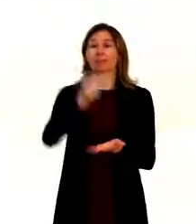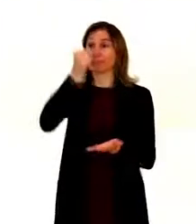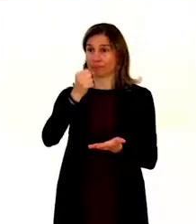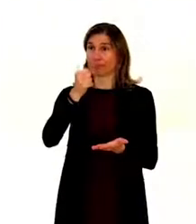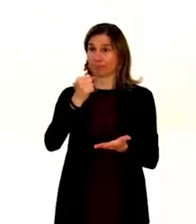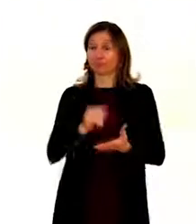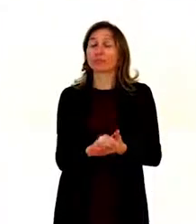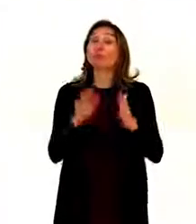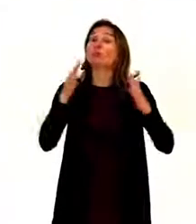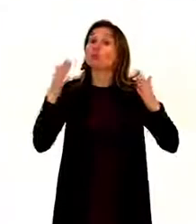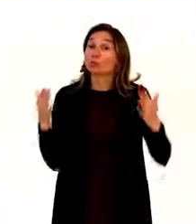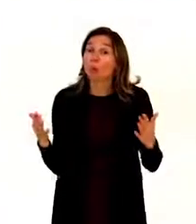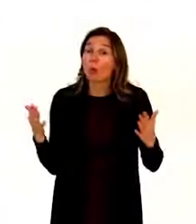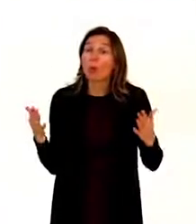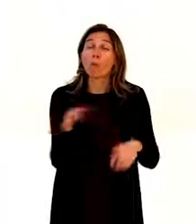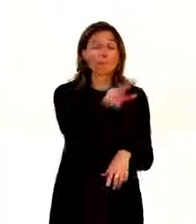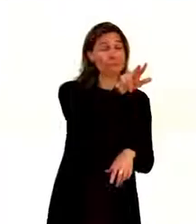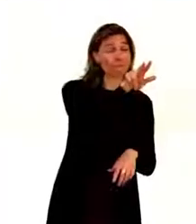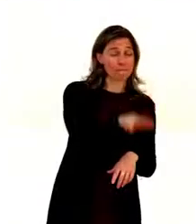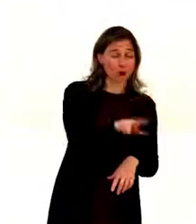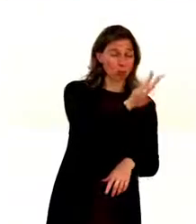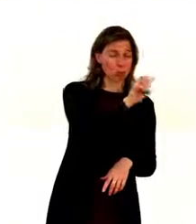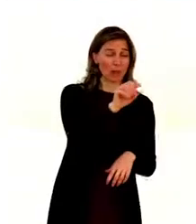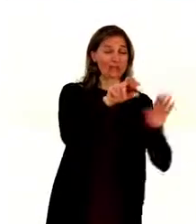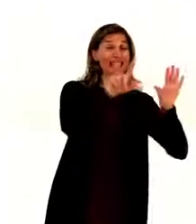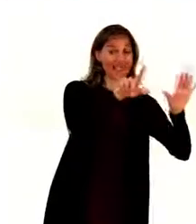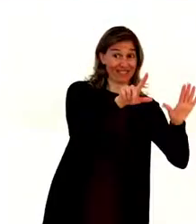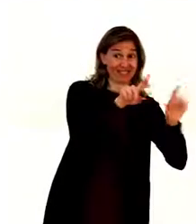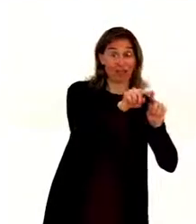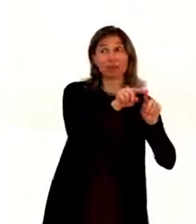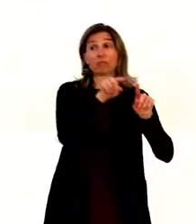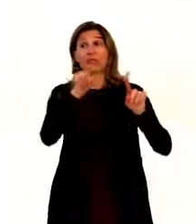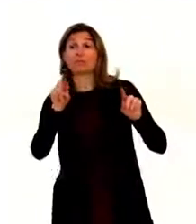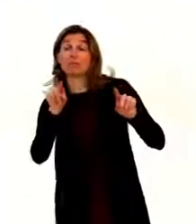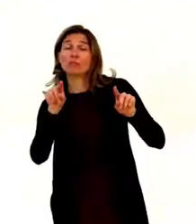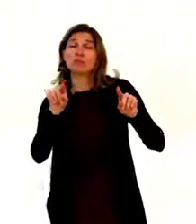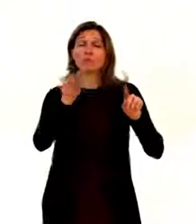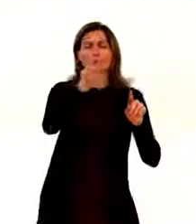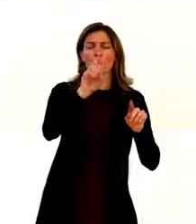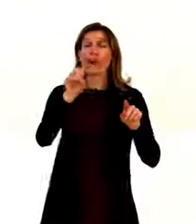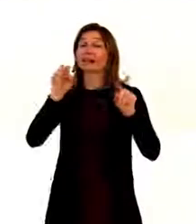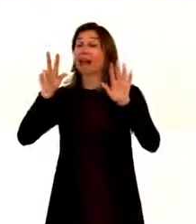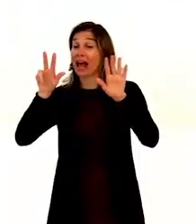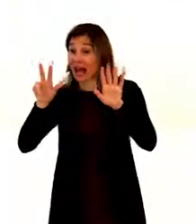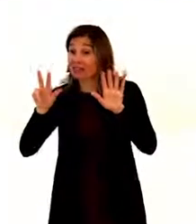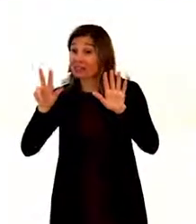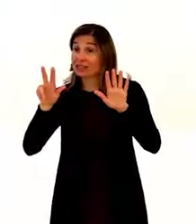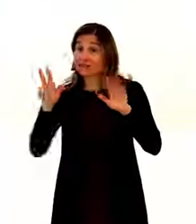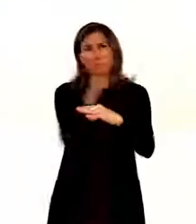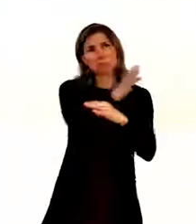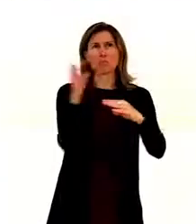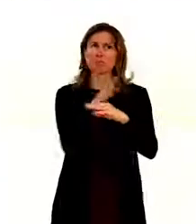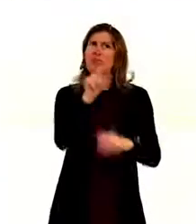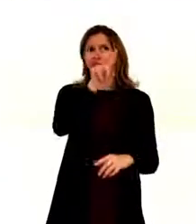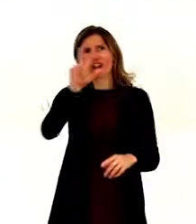So, from end of March 2007 until the beginning of May 2008, so a little bit more than 13